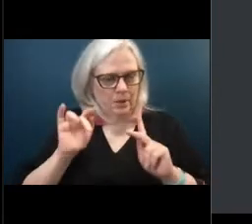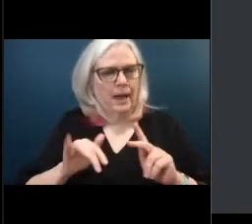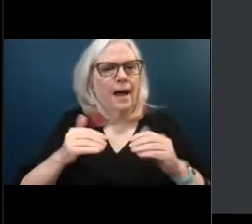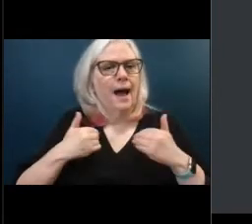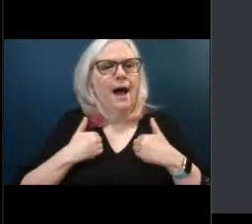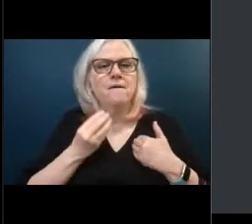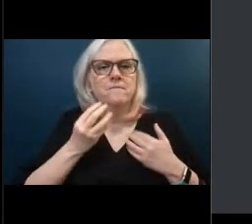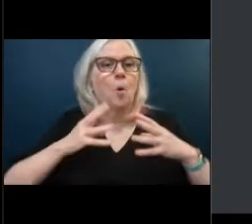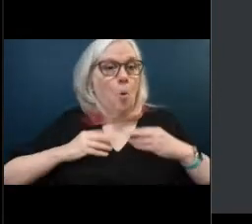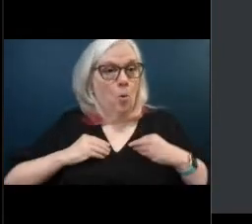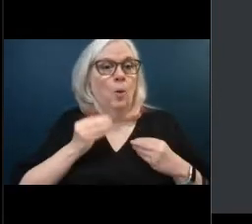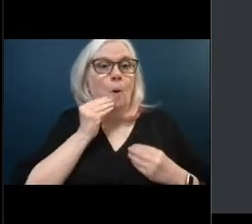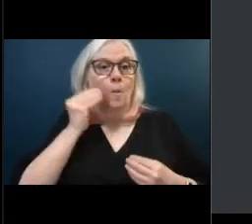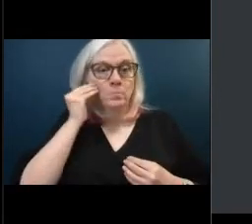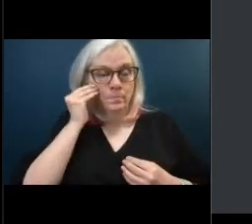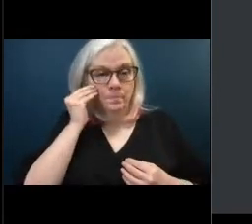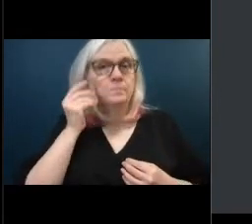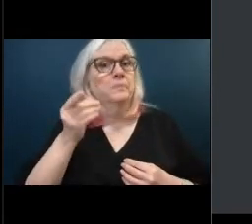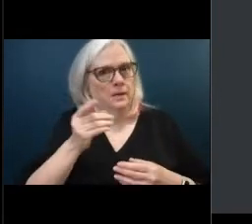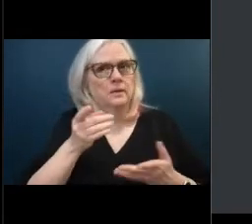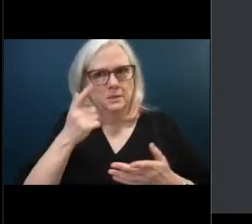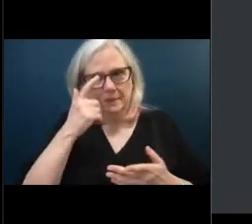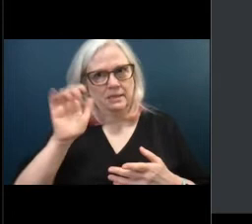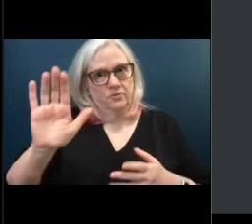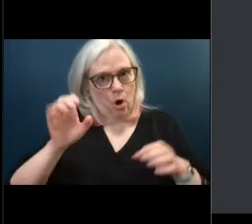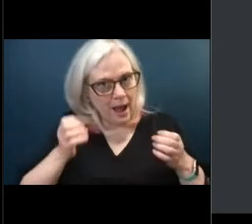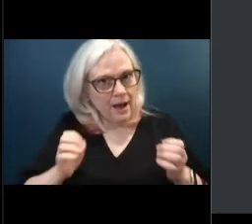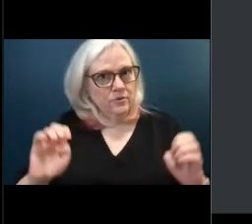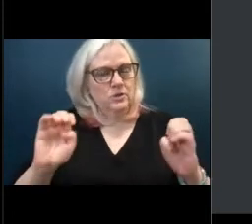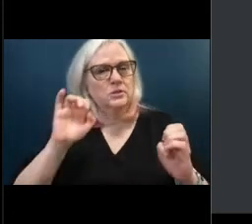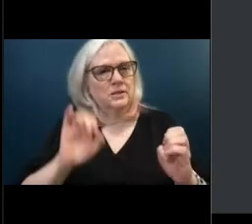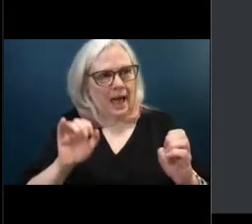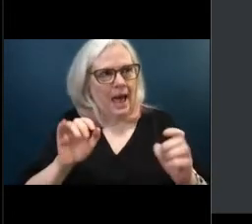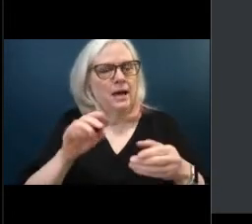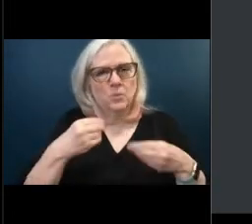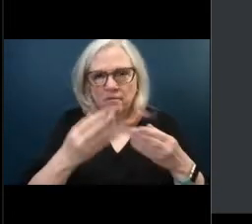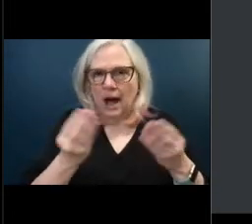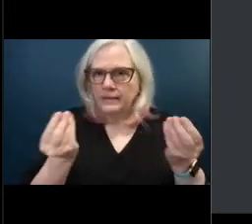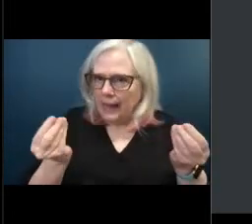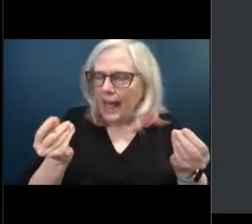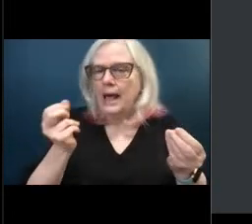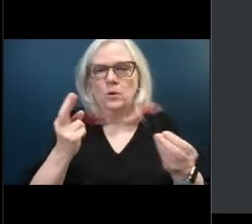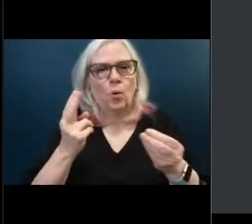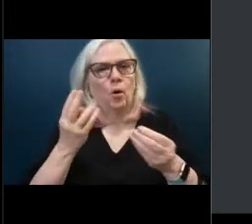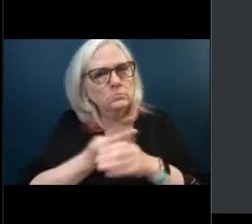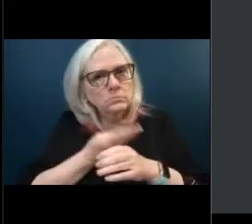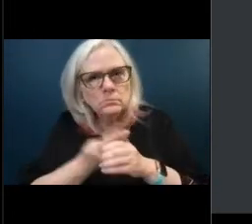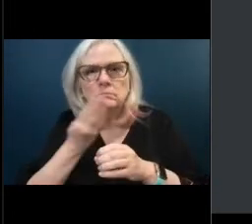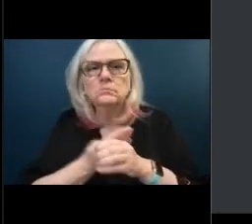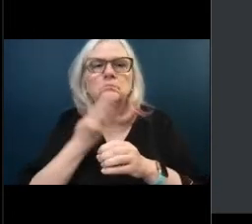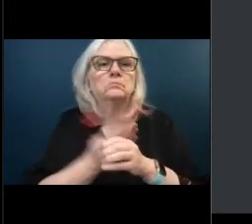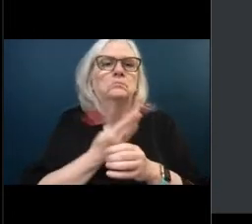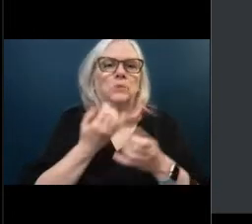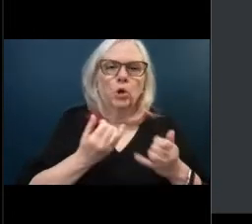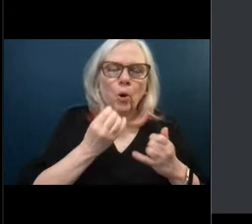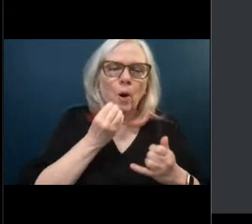are able to either bring new homeowners to the city or provide homes for your existing residents. So we are very excited about this. We